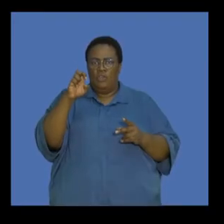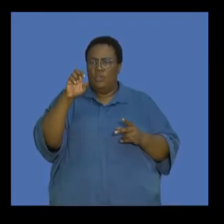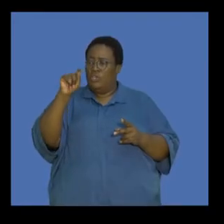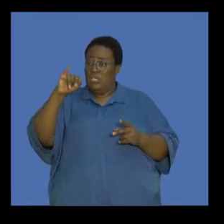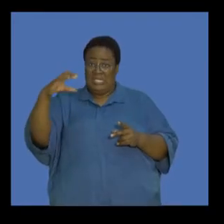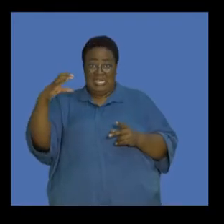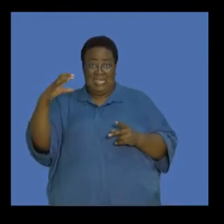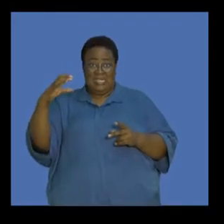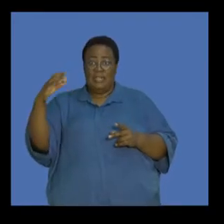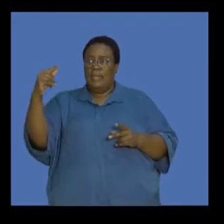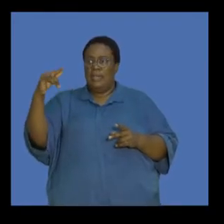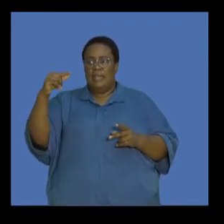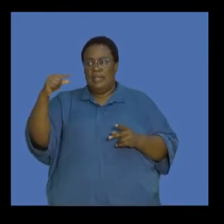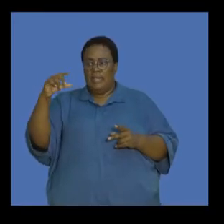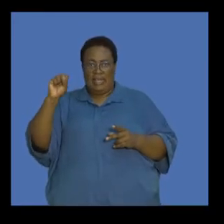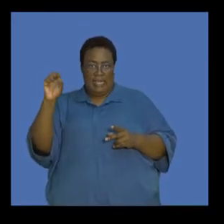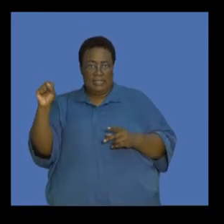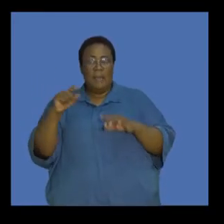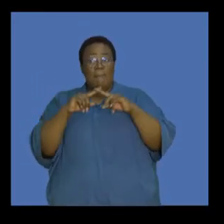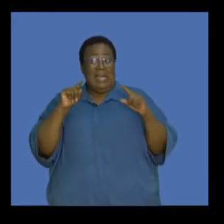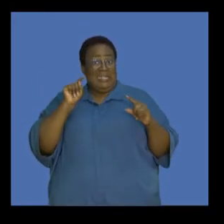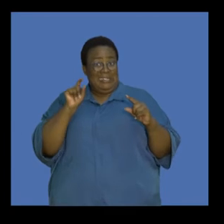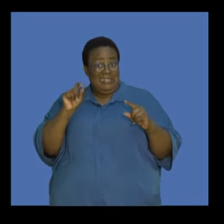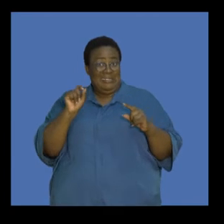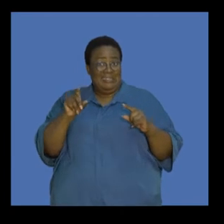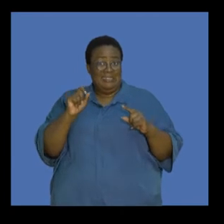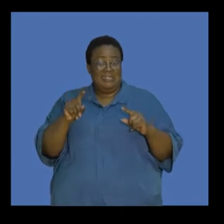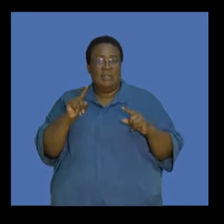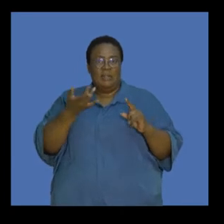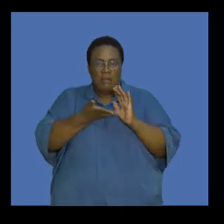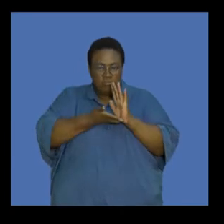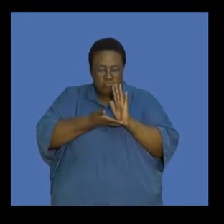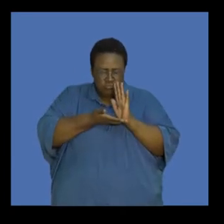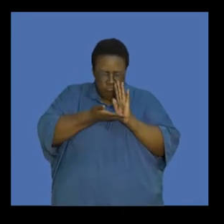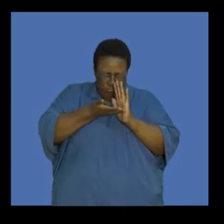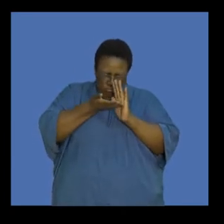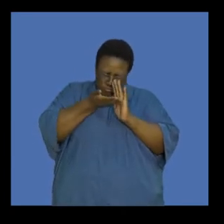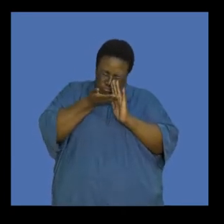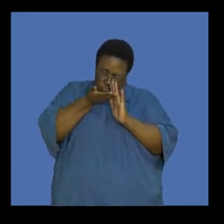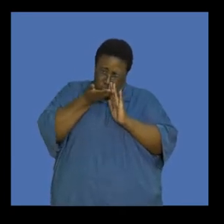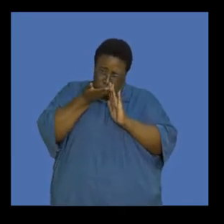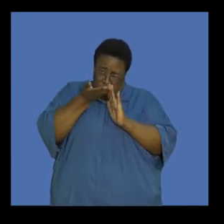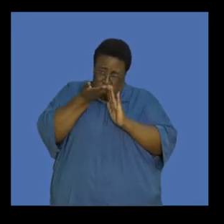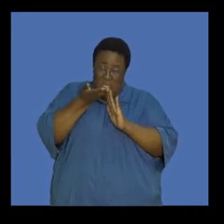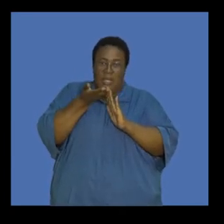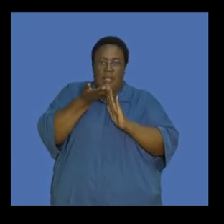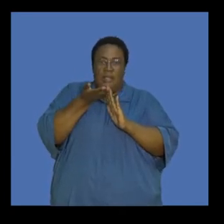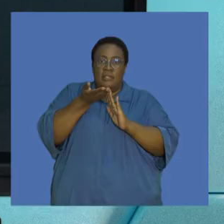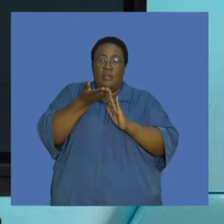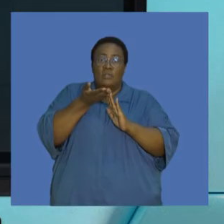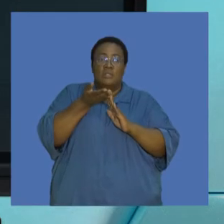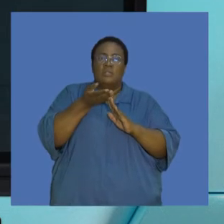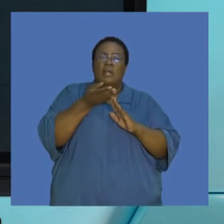what is present in the atmosphere. And these have unfortunately increased exponentially over the last